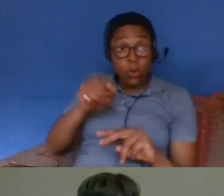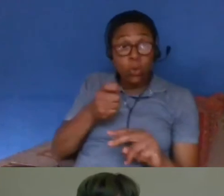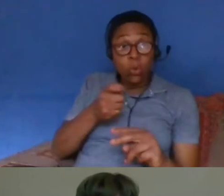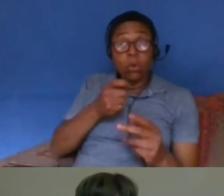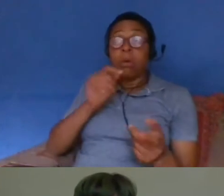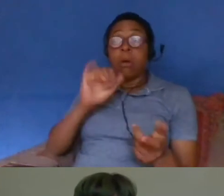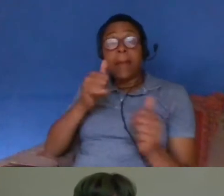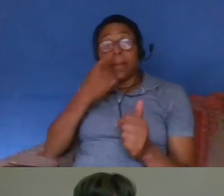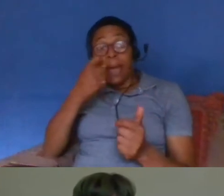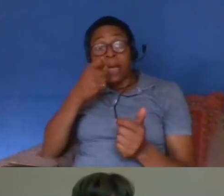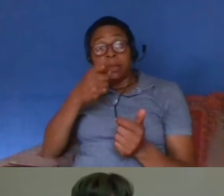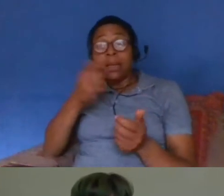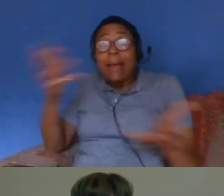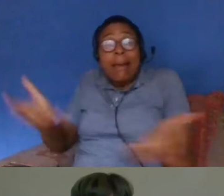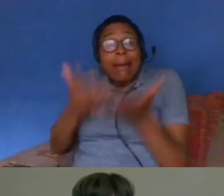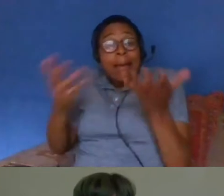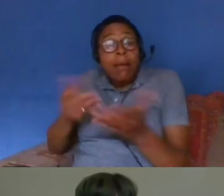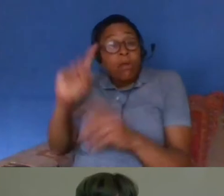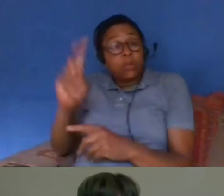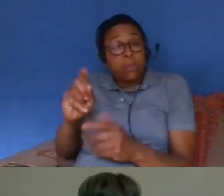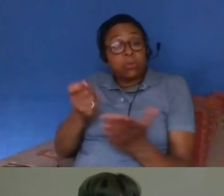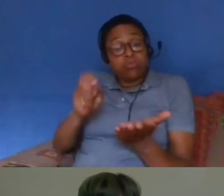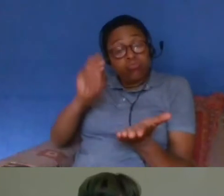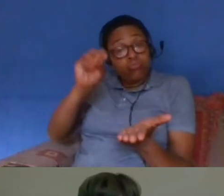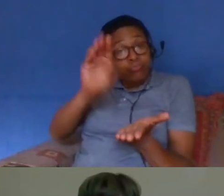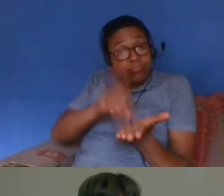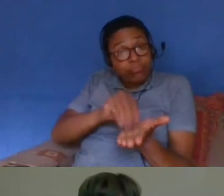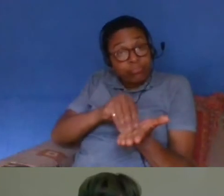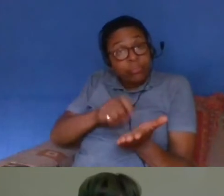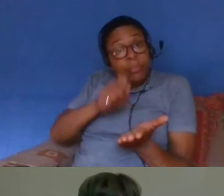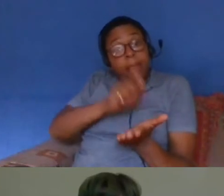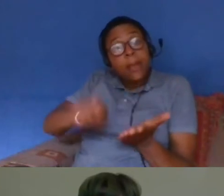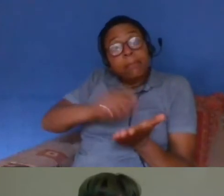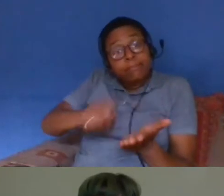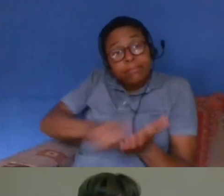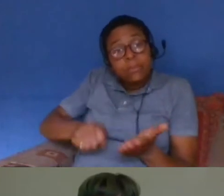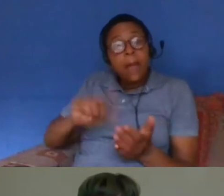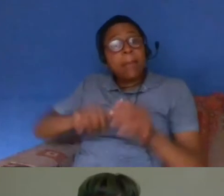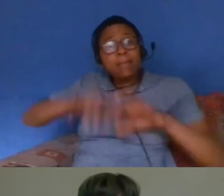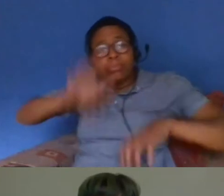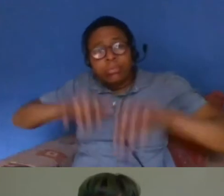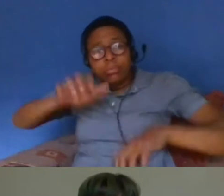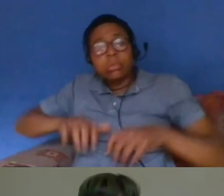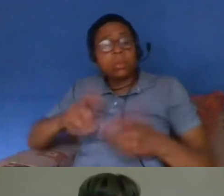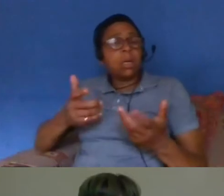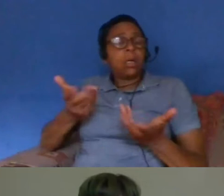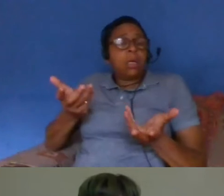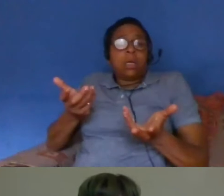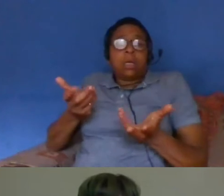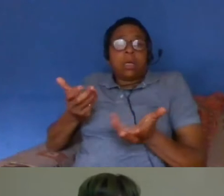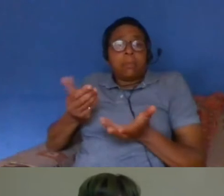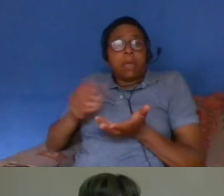i would really encourage people to to put it down on paper in some form put it down electronically as well now um